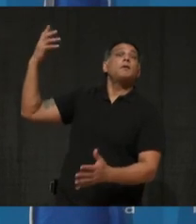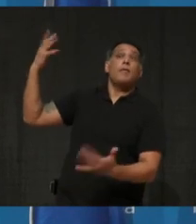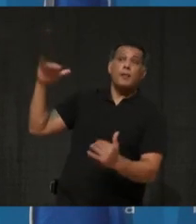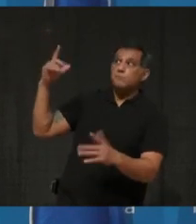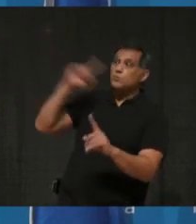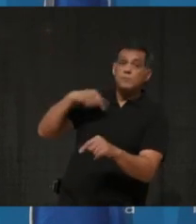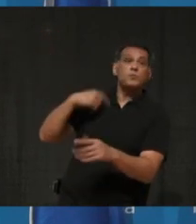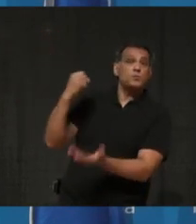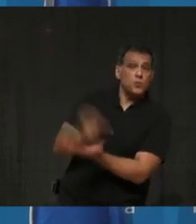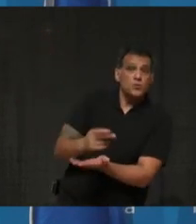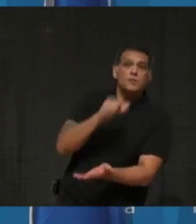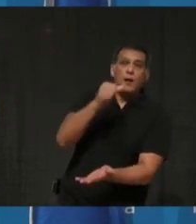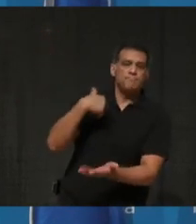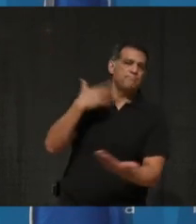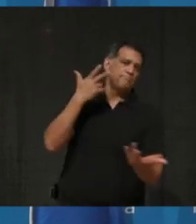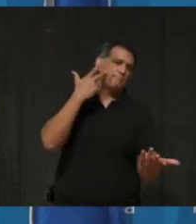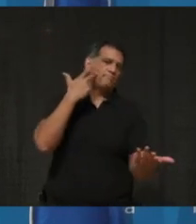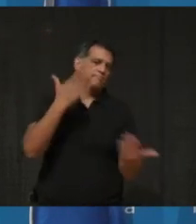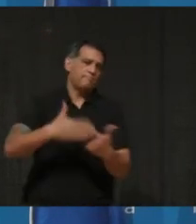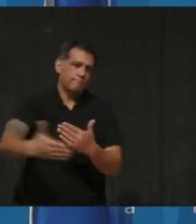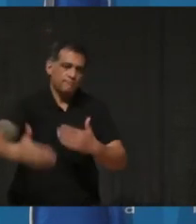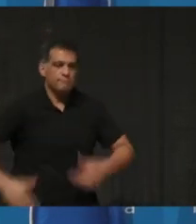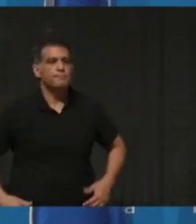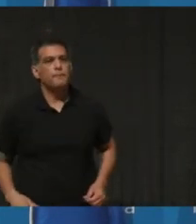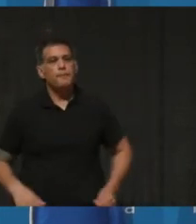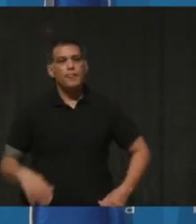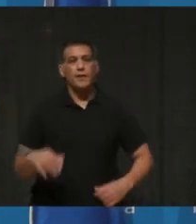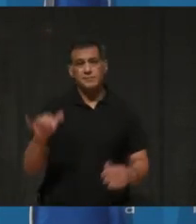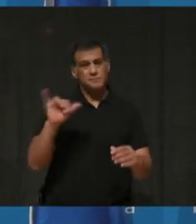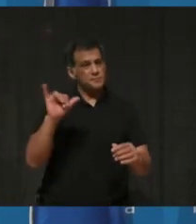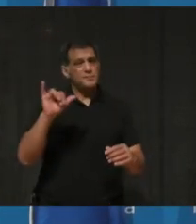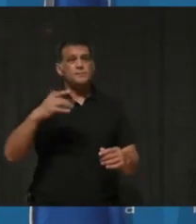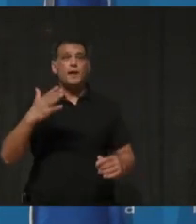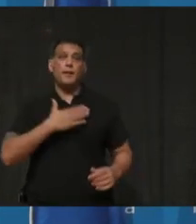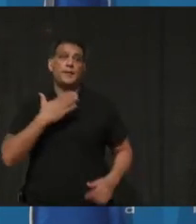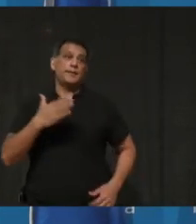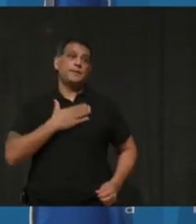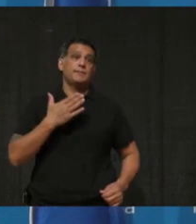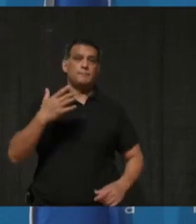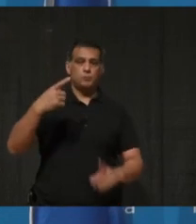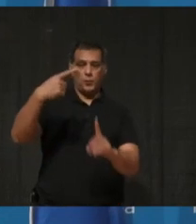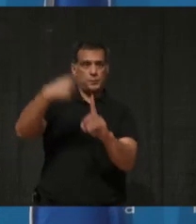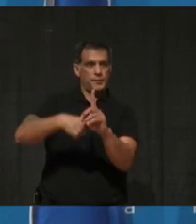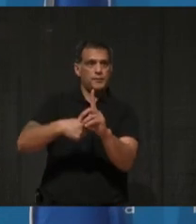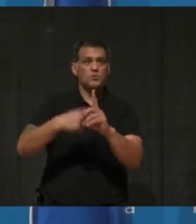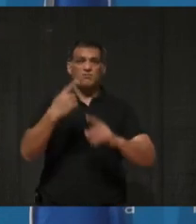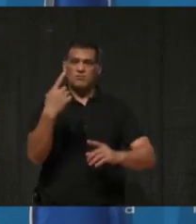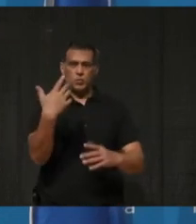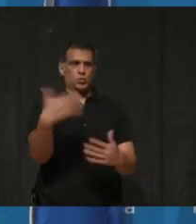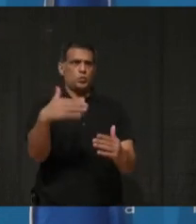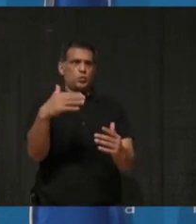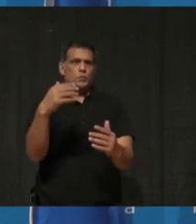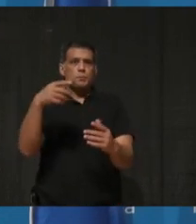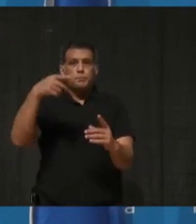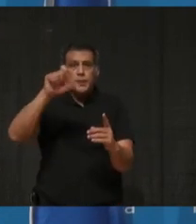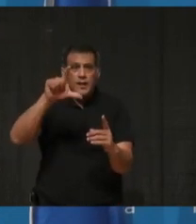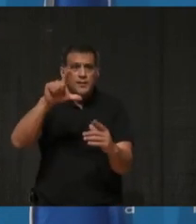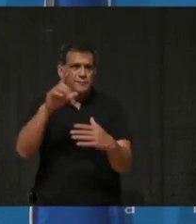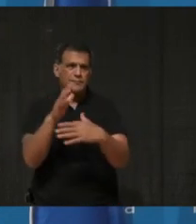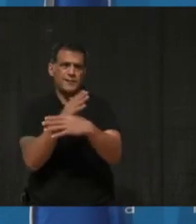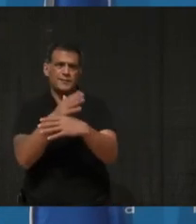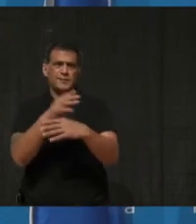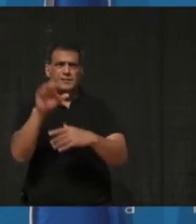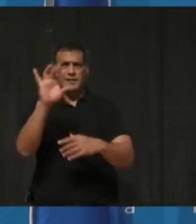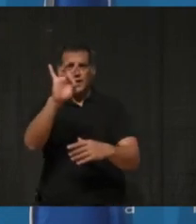I'm also pleased about the huge progress we have made over the last month. Peel Region is now averaging 88 cases per